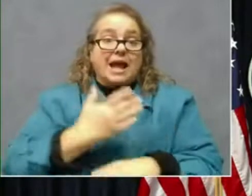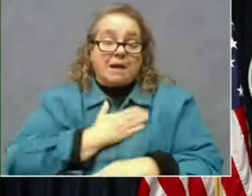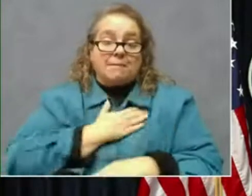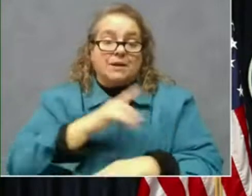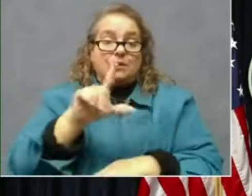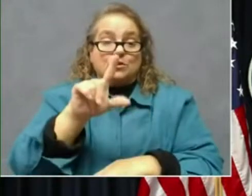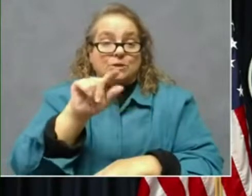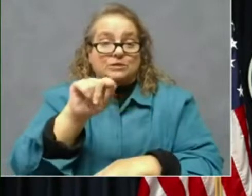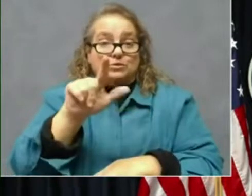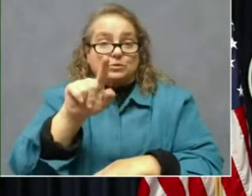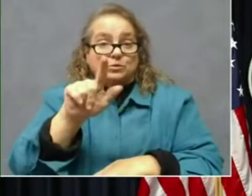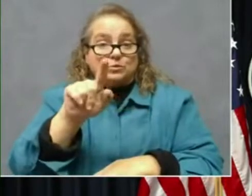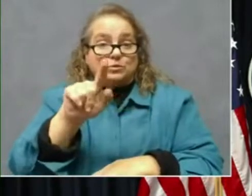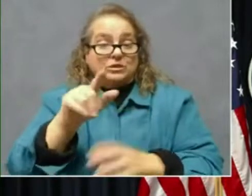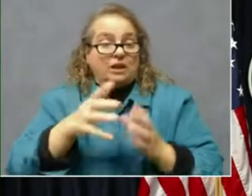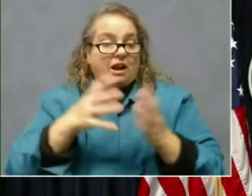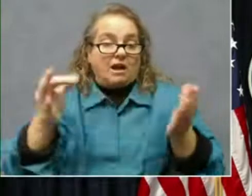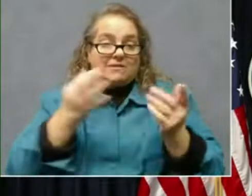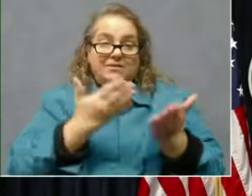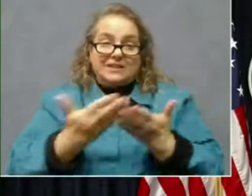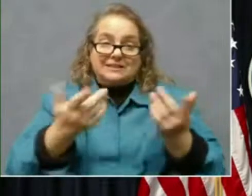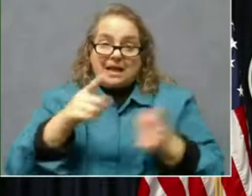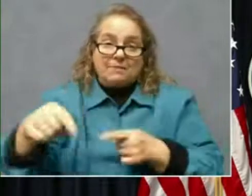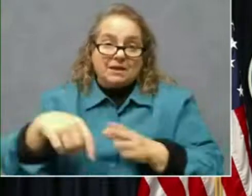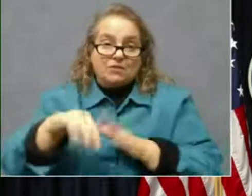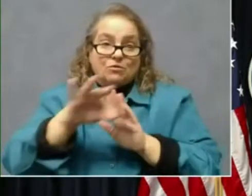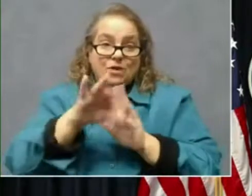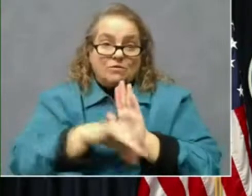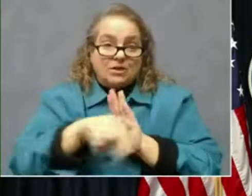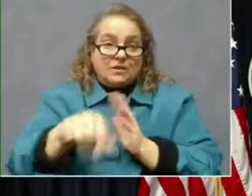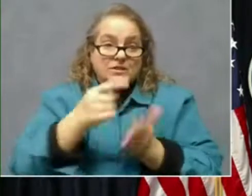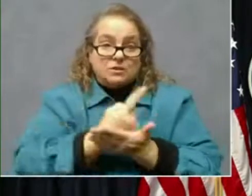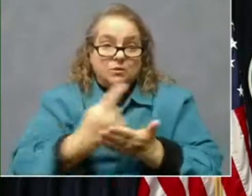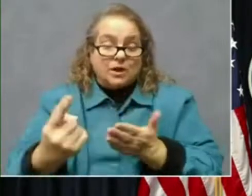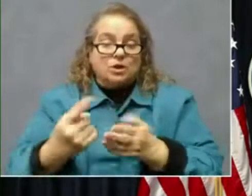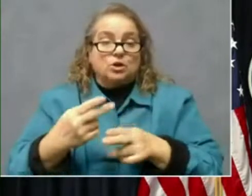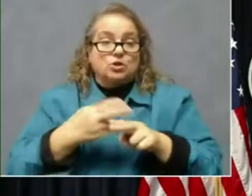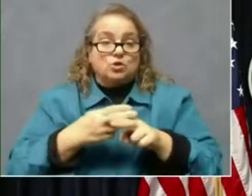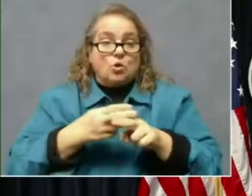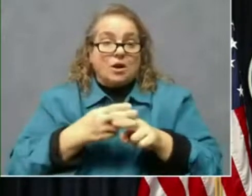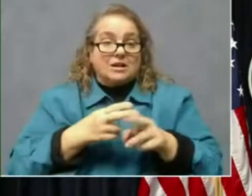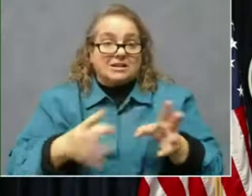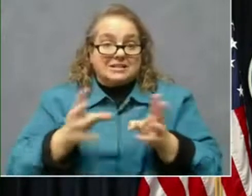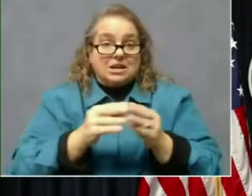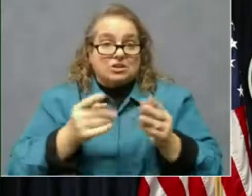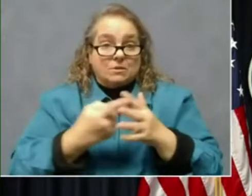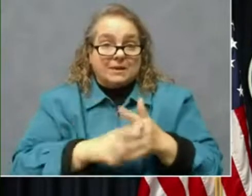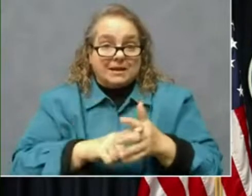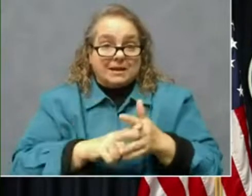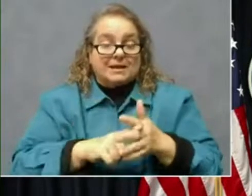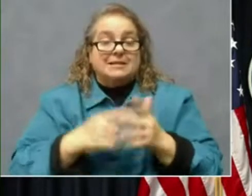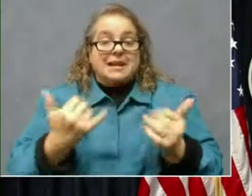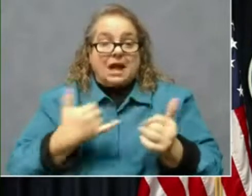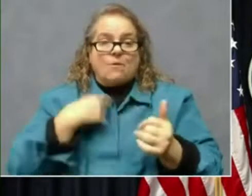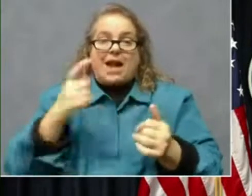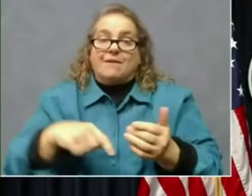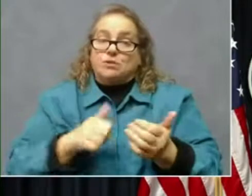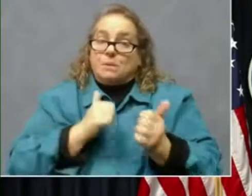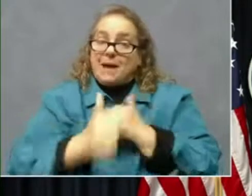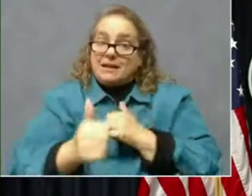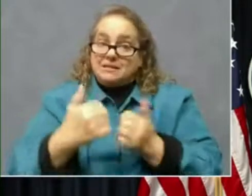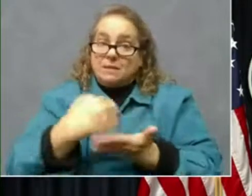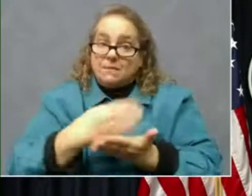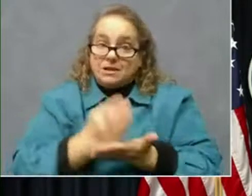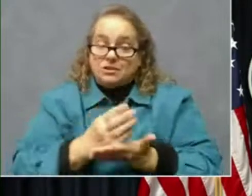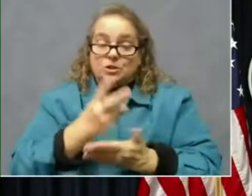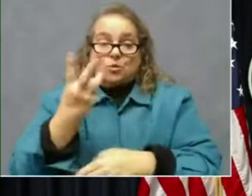A lot going on in Frankfurt this week. Our short session begins. We have to pass a budget in it. Wednesday night at